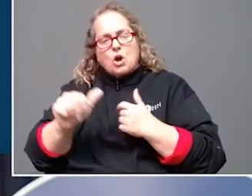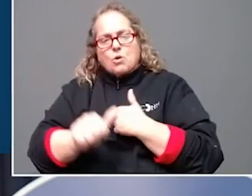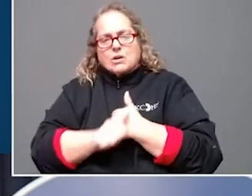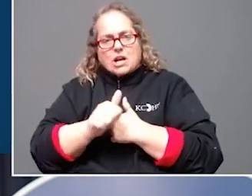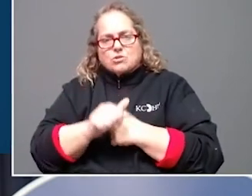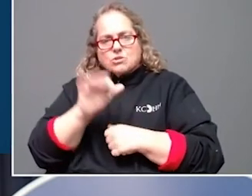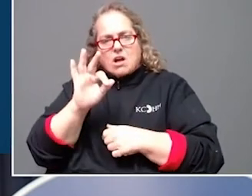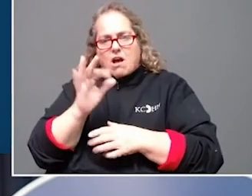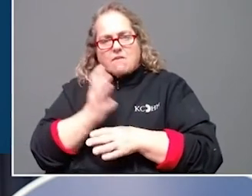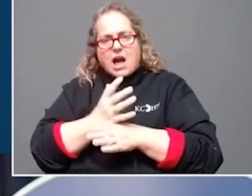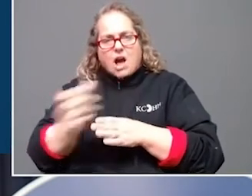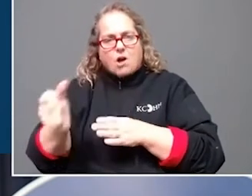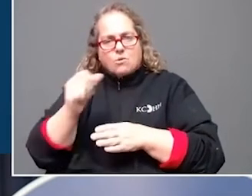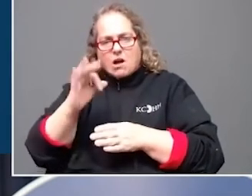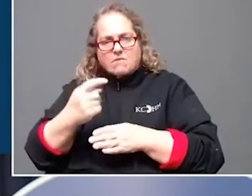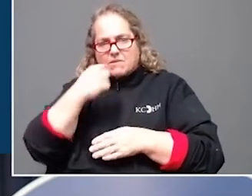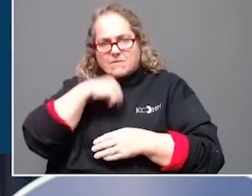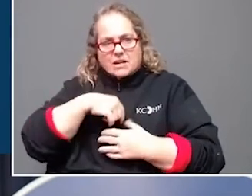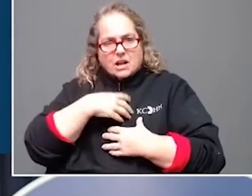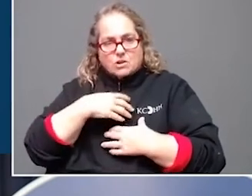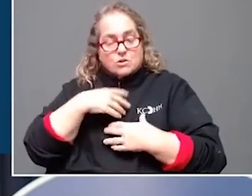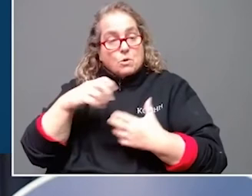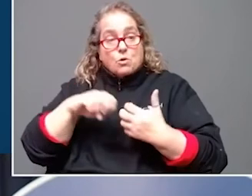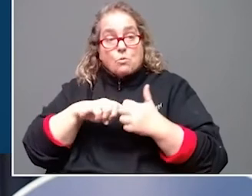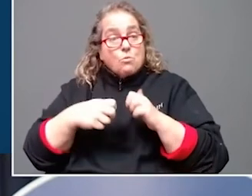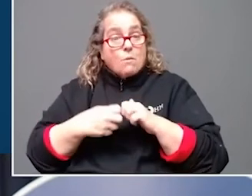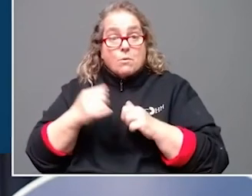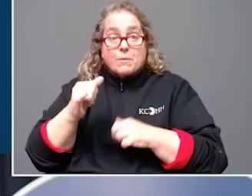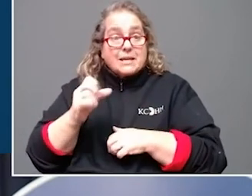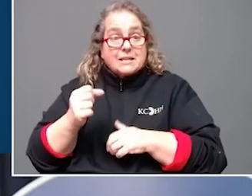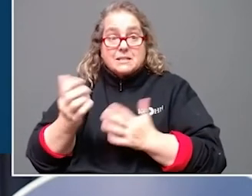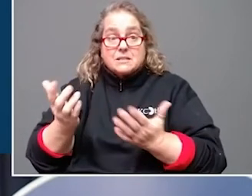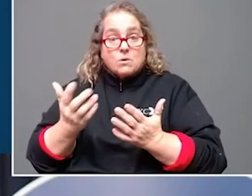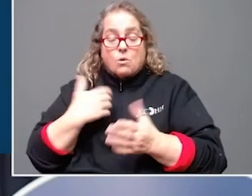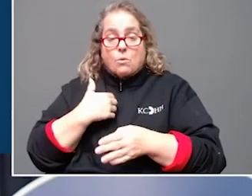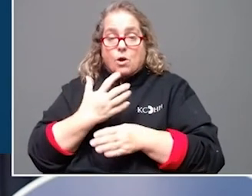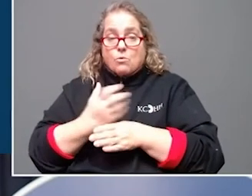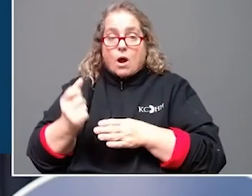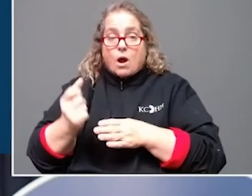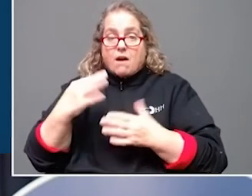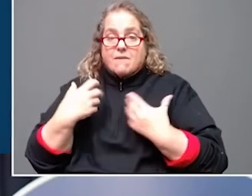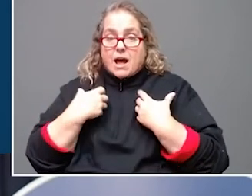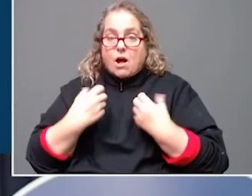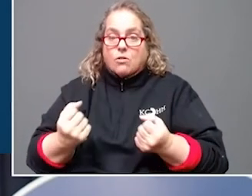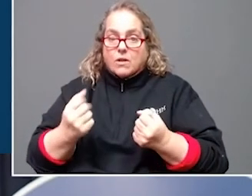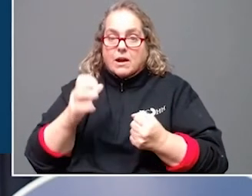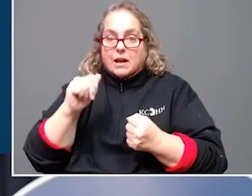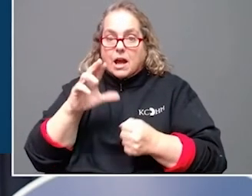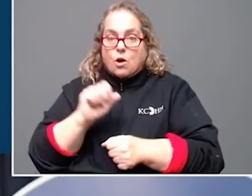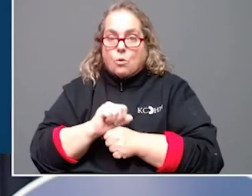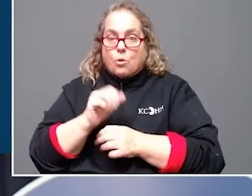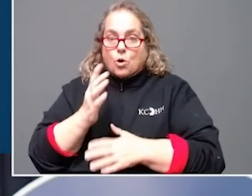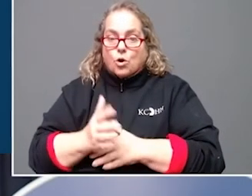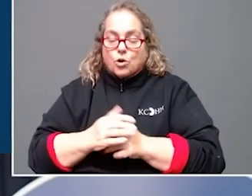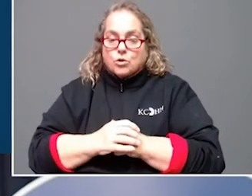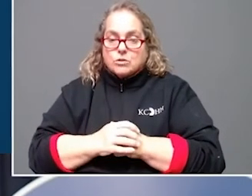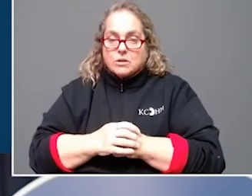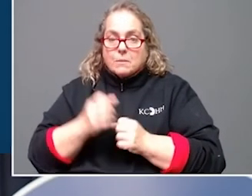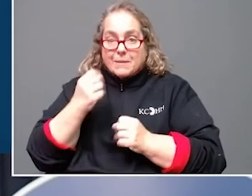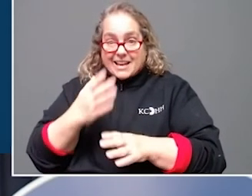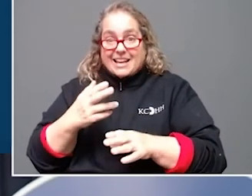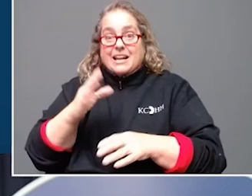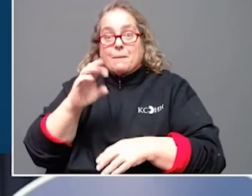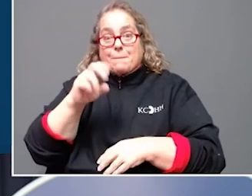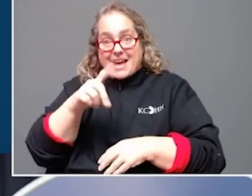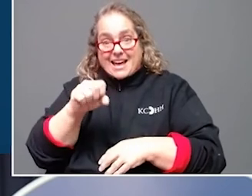hospitals now face is staffing. We're running out of healthcare workers, and so there's a lot of beds in hospitals, and